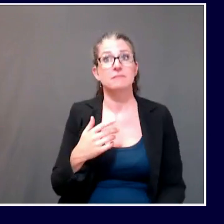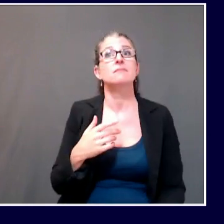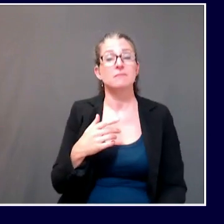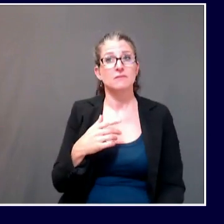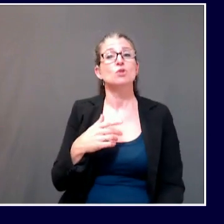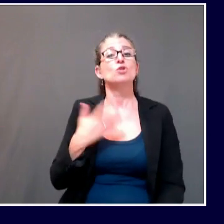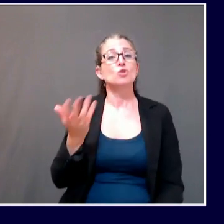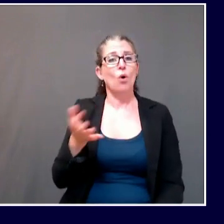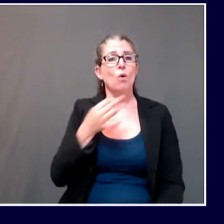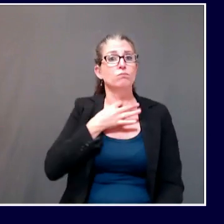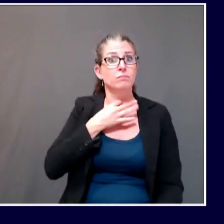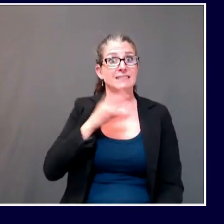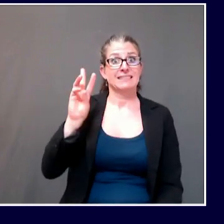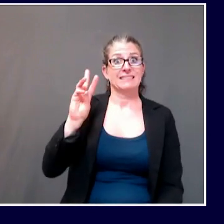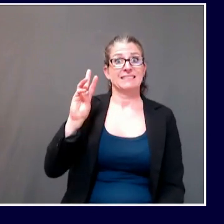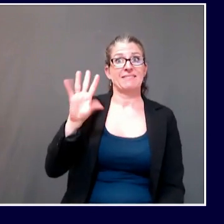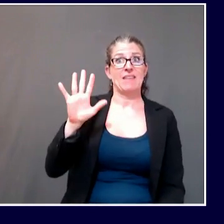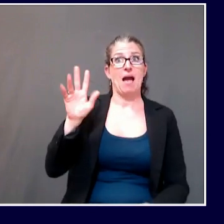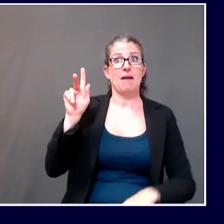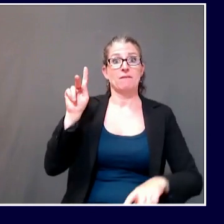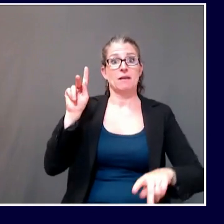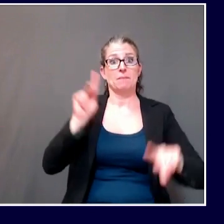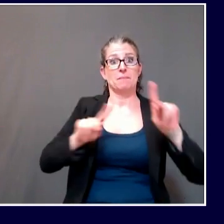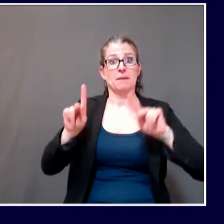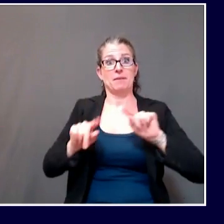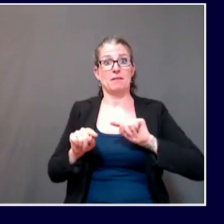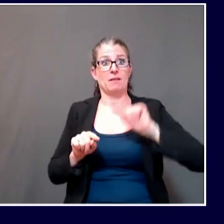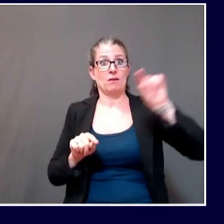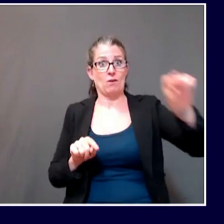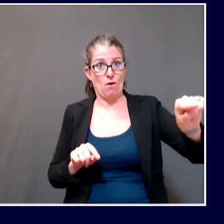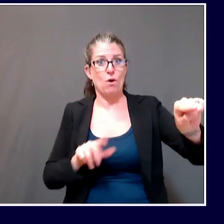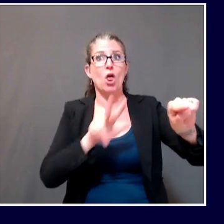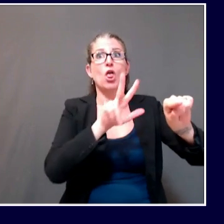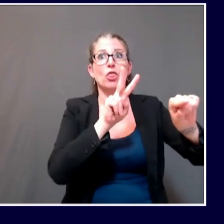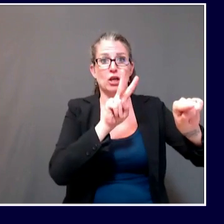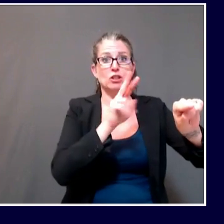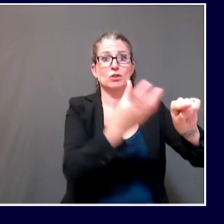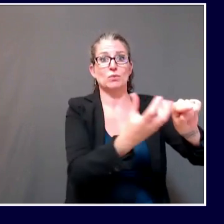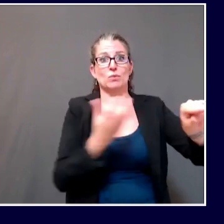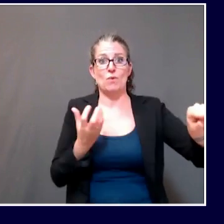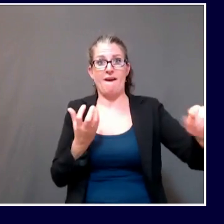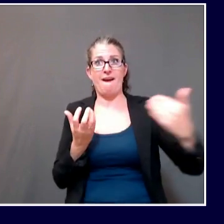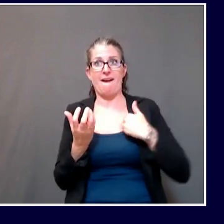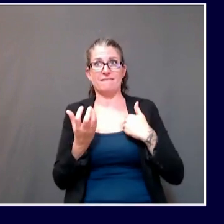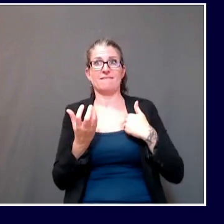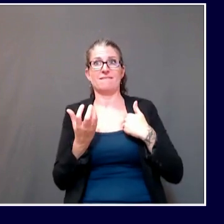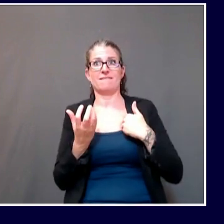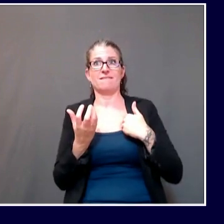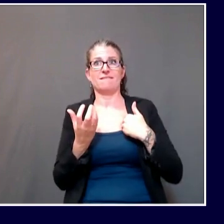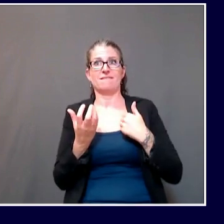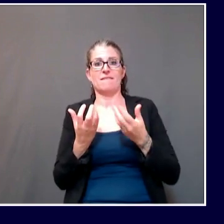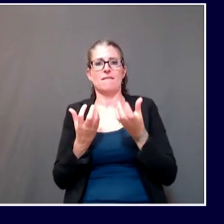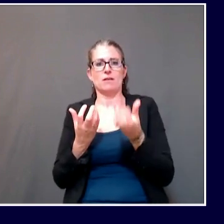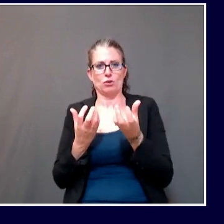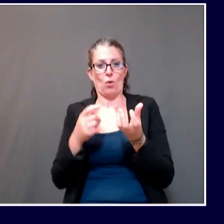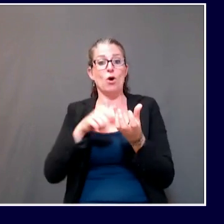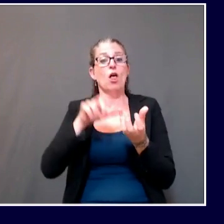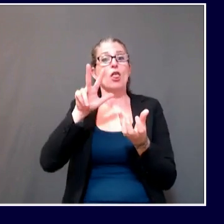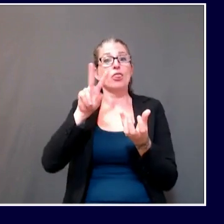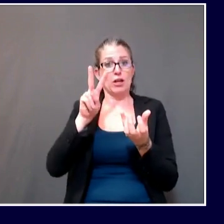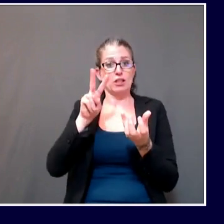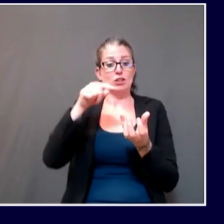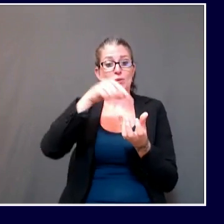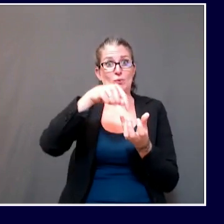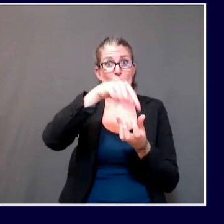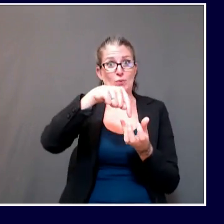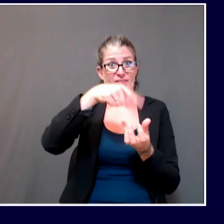there were a lot more than four people now who were infected but not there. Sure. So, you